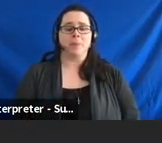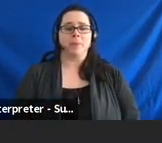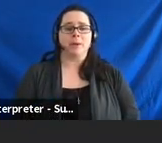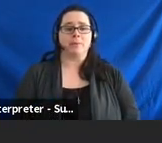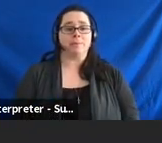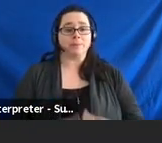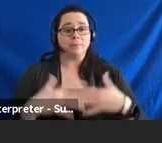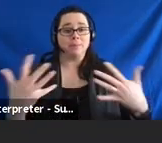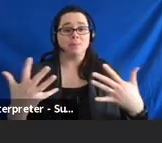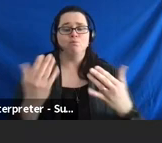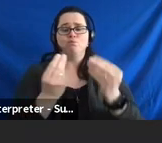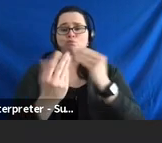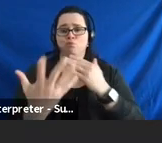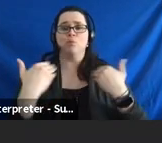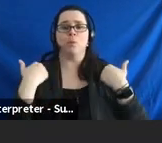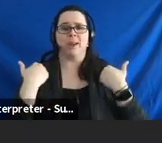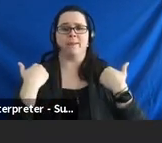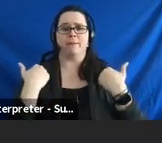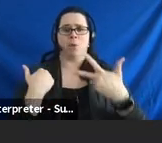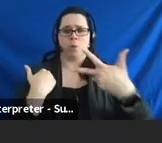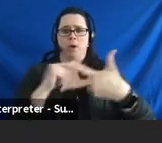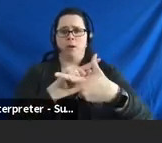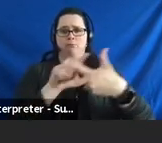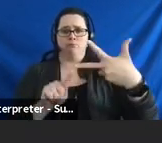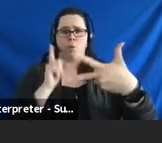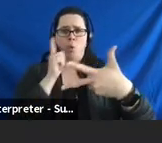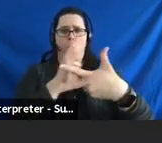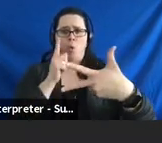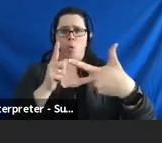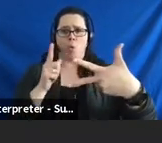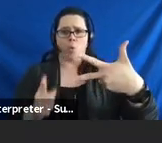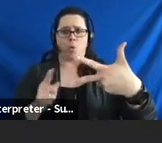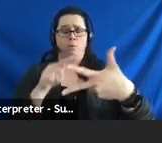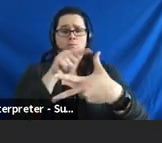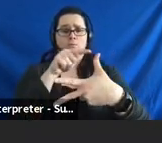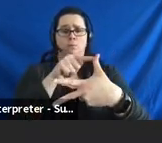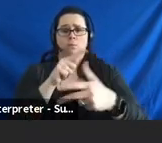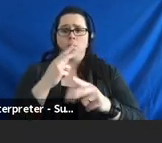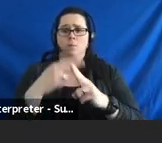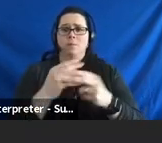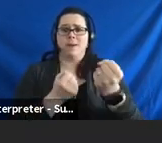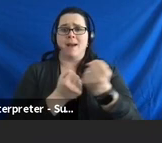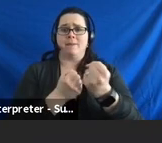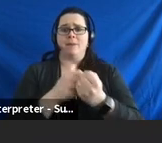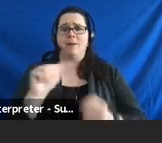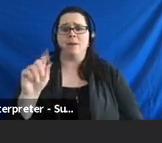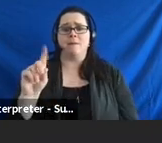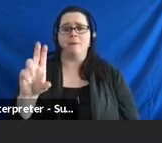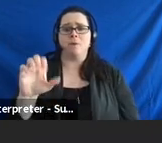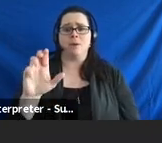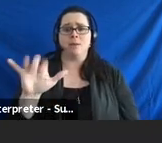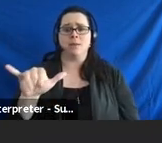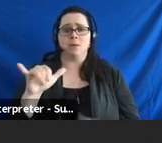So, just to let you know, we do have three goals. Our first goal is what we call an advocacy goal, and this goal